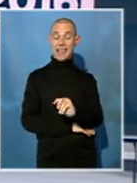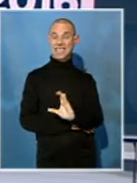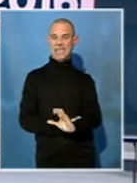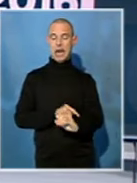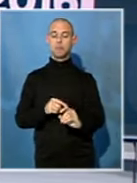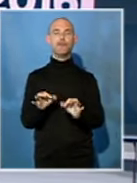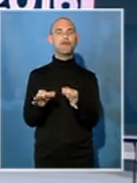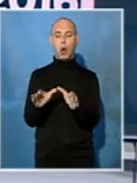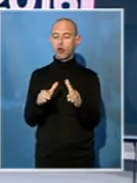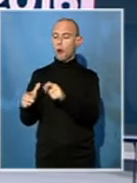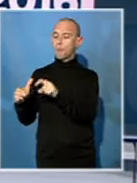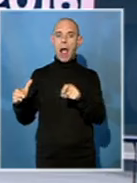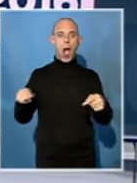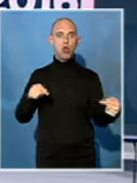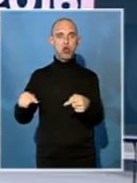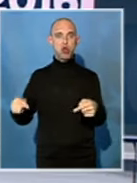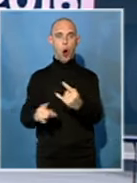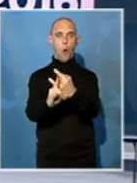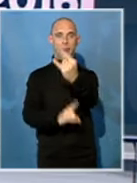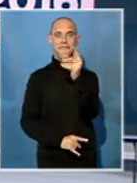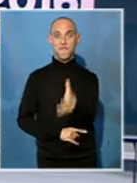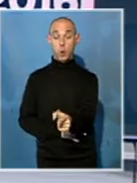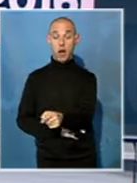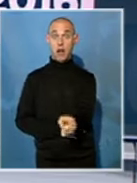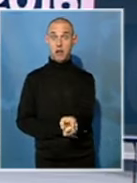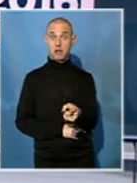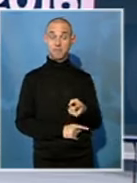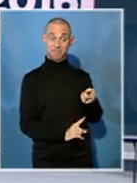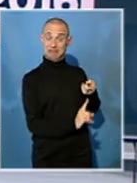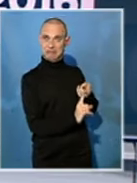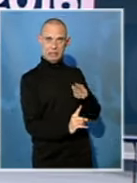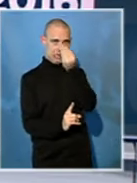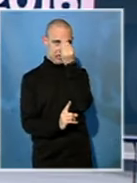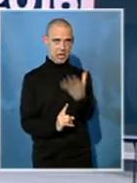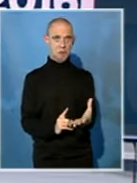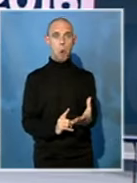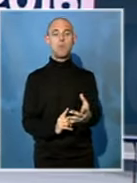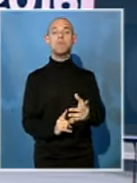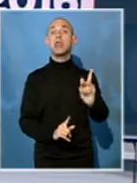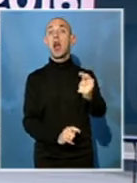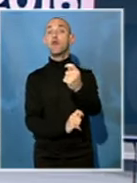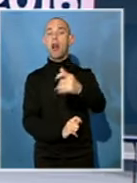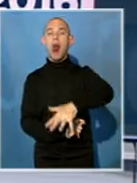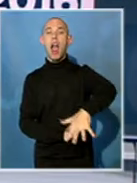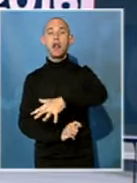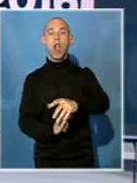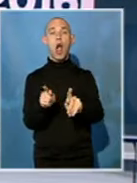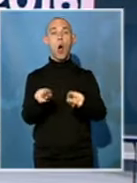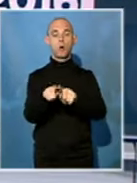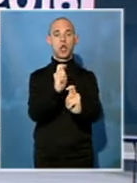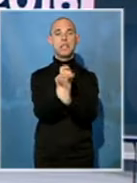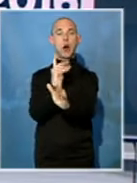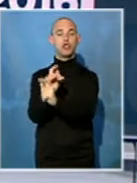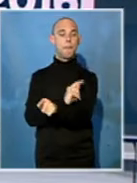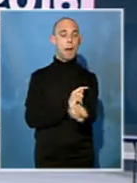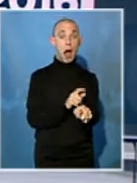upcoming local government elections. Maimane says that disadvantaged communities in the townships of Port Elizabeth have shown confidence in the DA